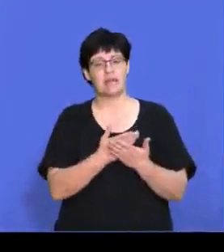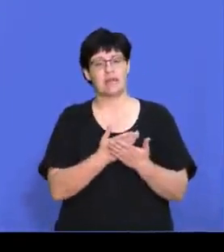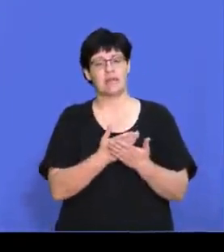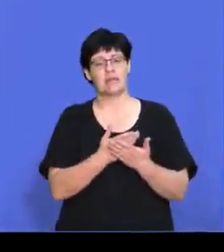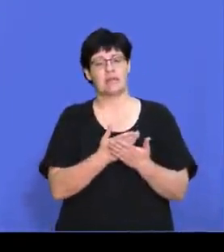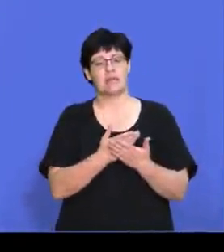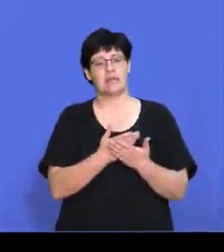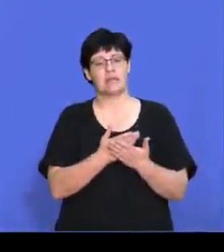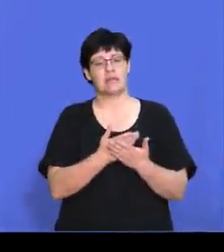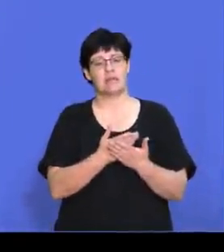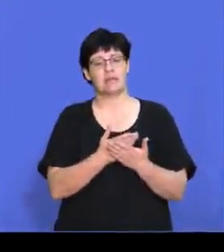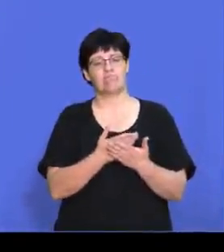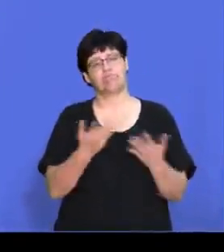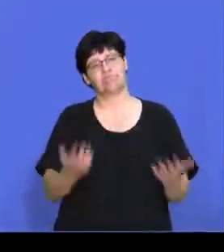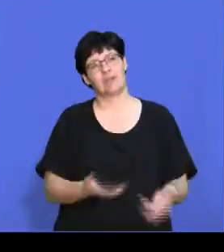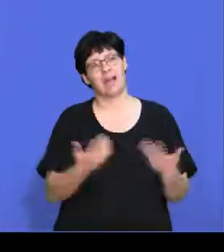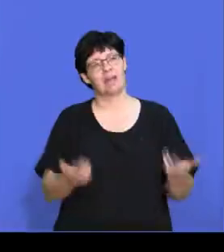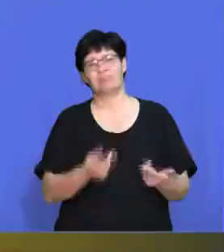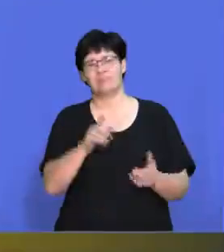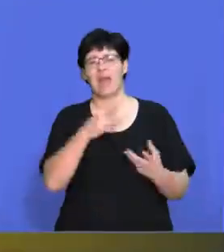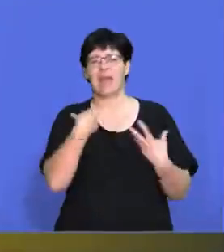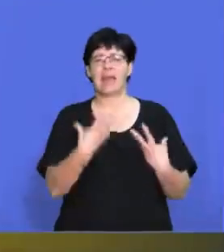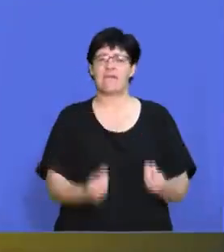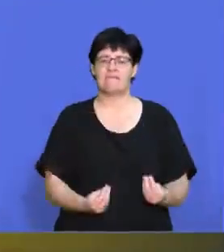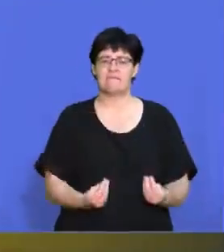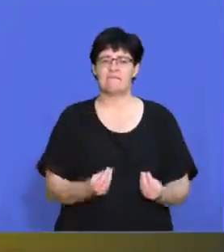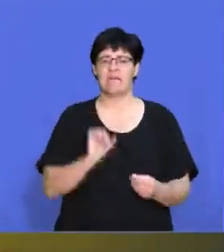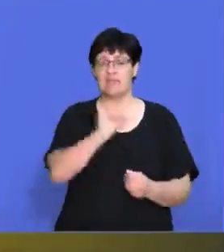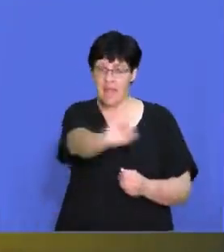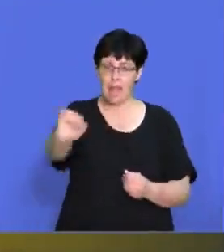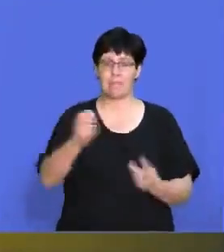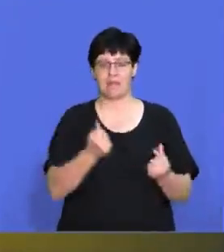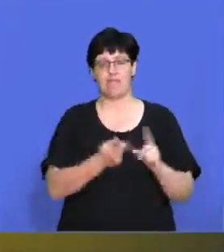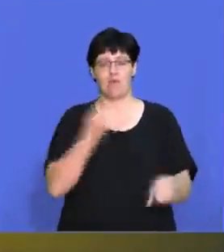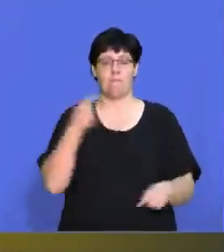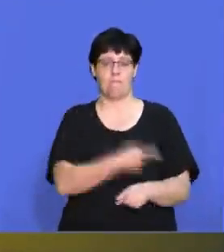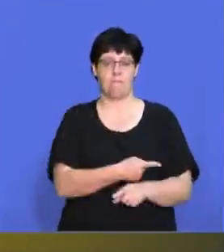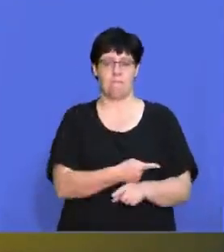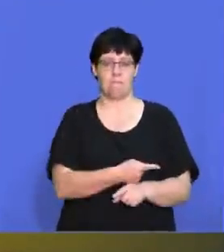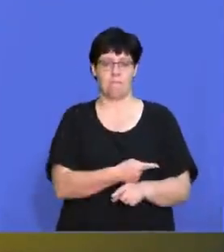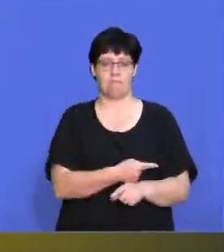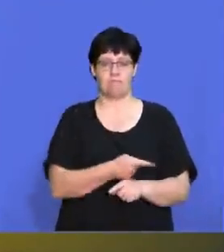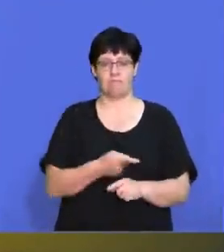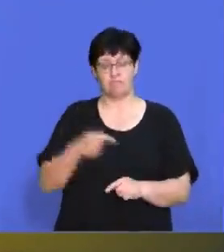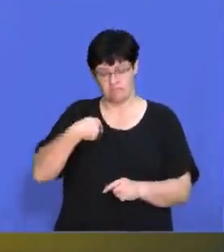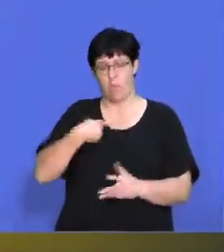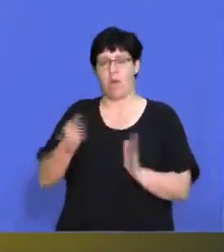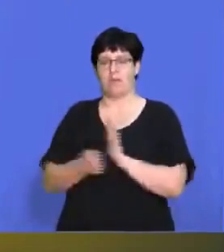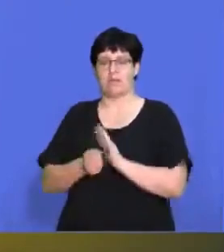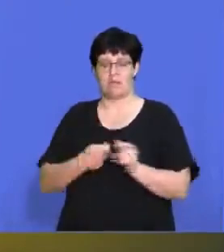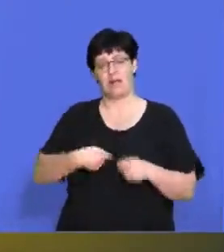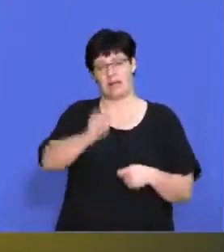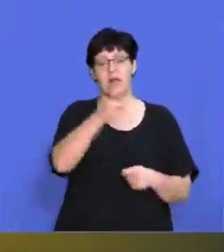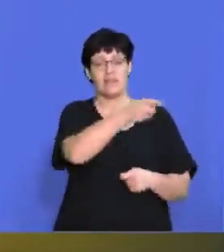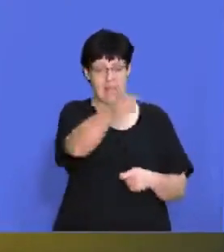they can get their money from you so that they can settle